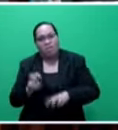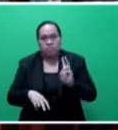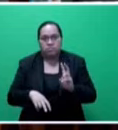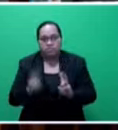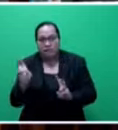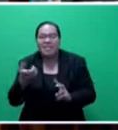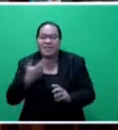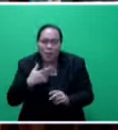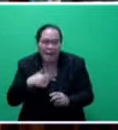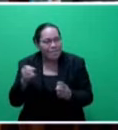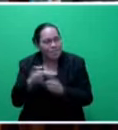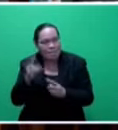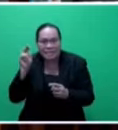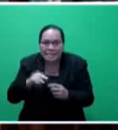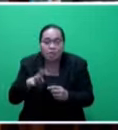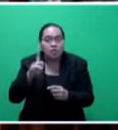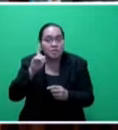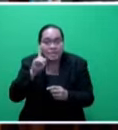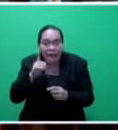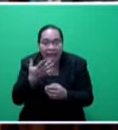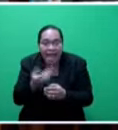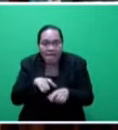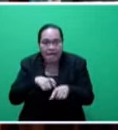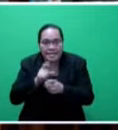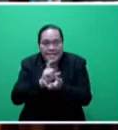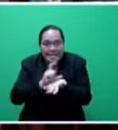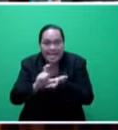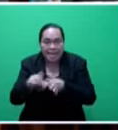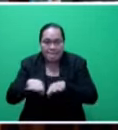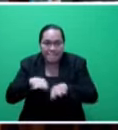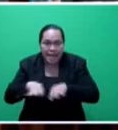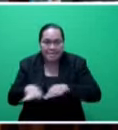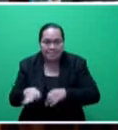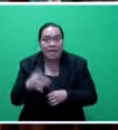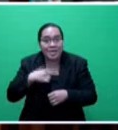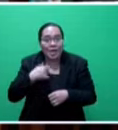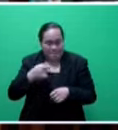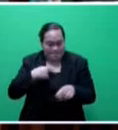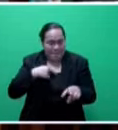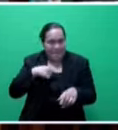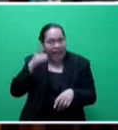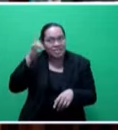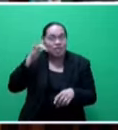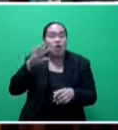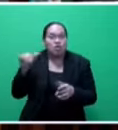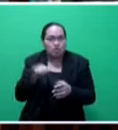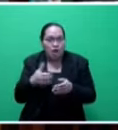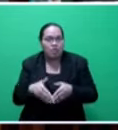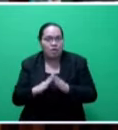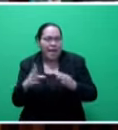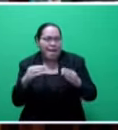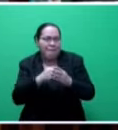to have some very clear plan. And this is why I also suggested that we should create a worker solidarity fund. The government